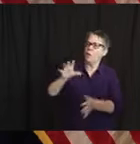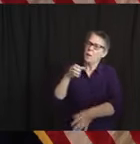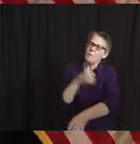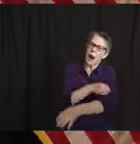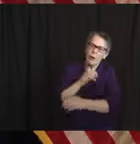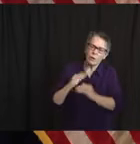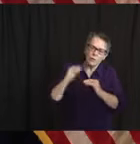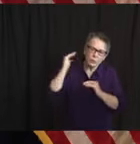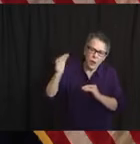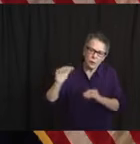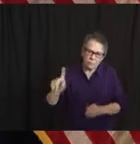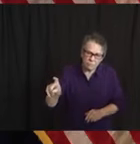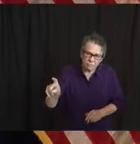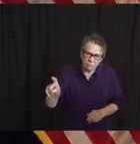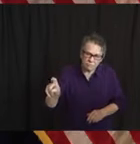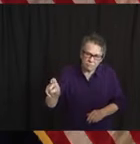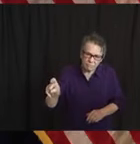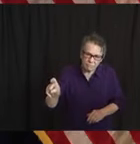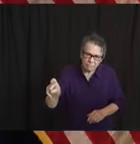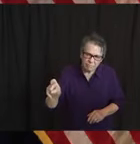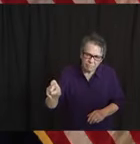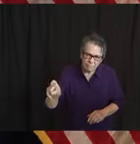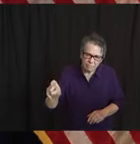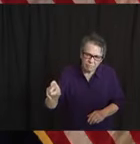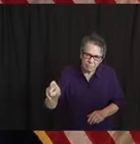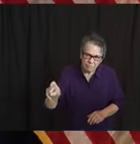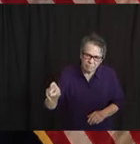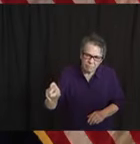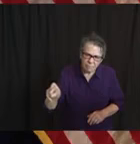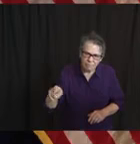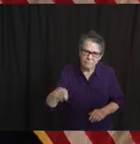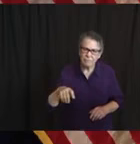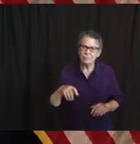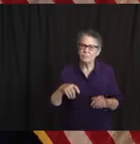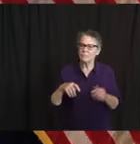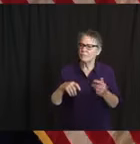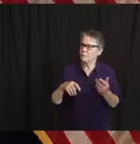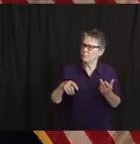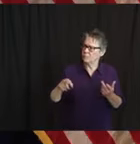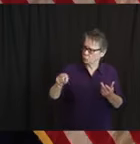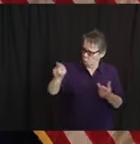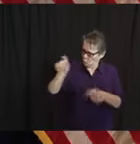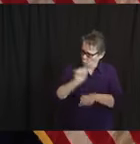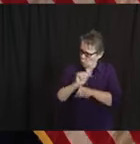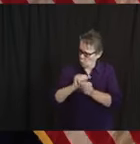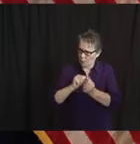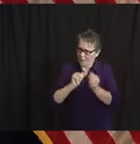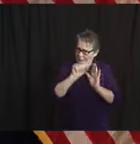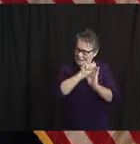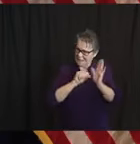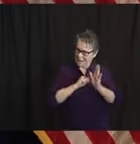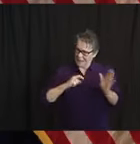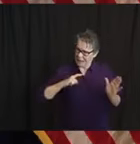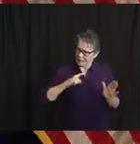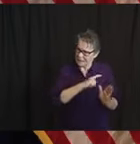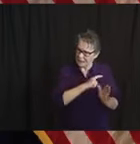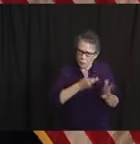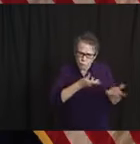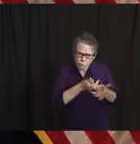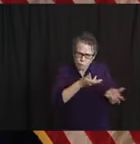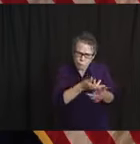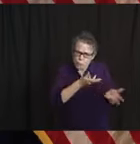In reopening, isn't it important to know how people are getting the virus? Are there any plans to leverage the contact tracing